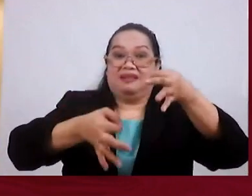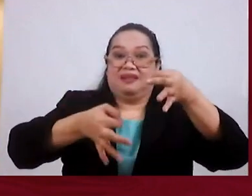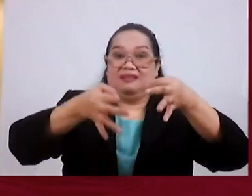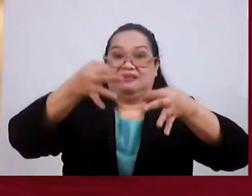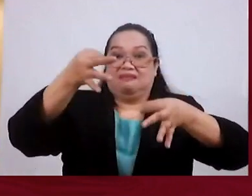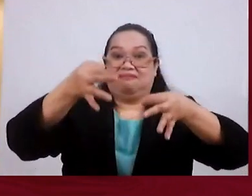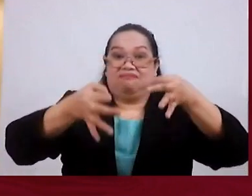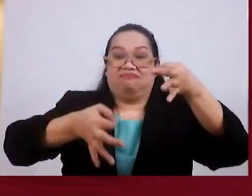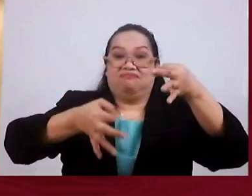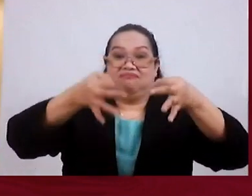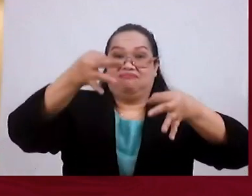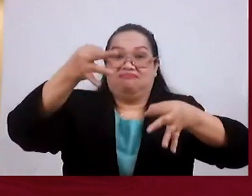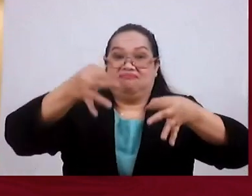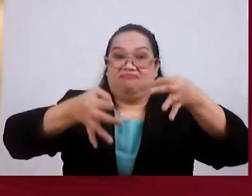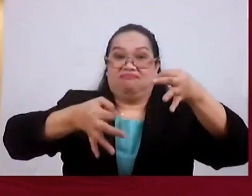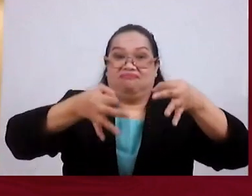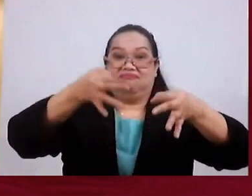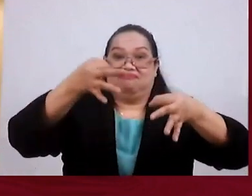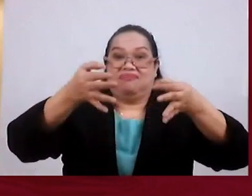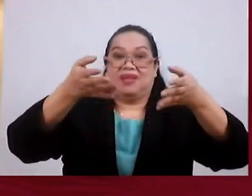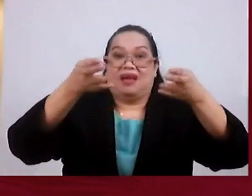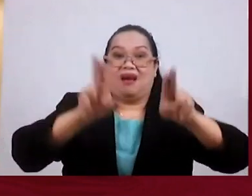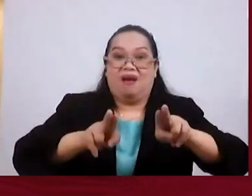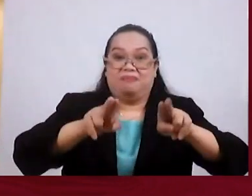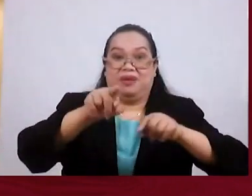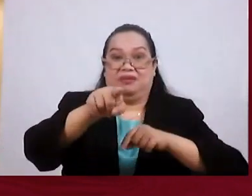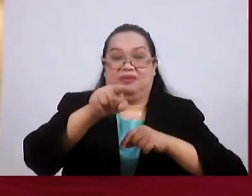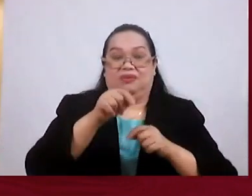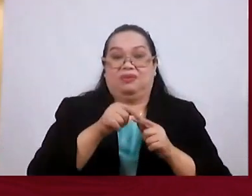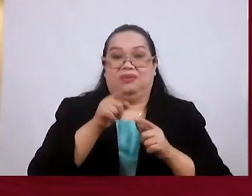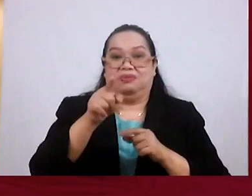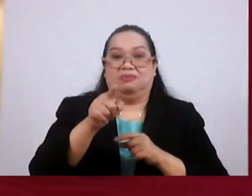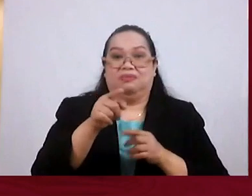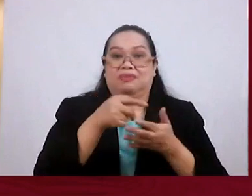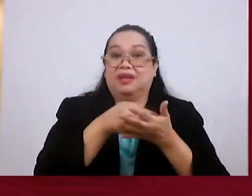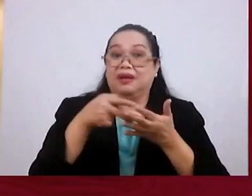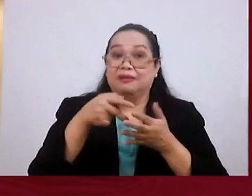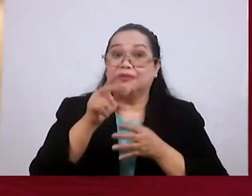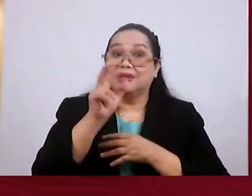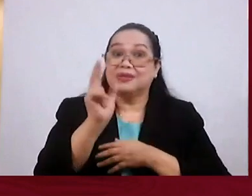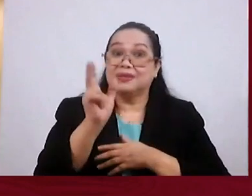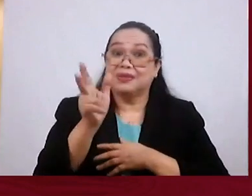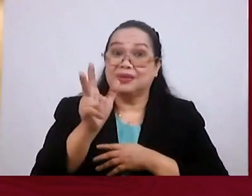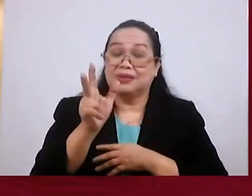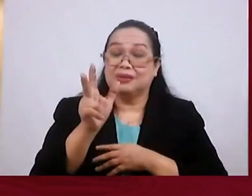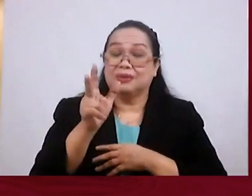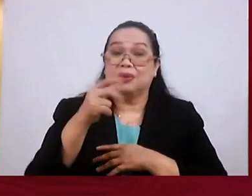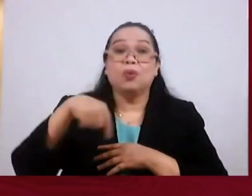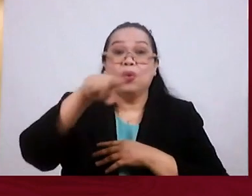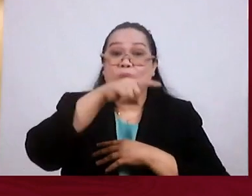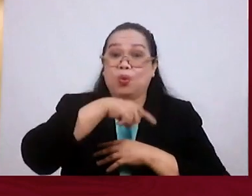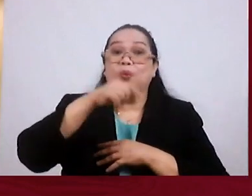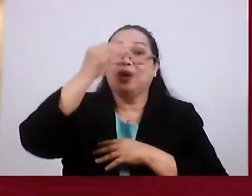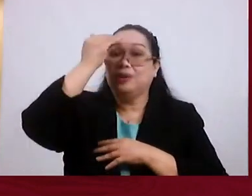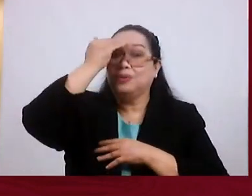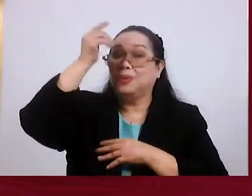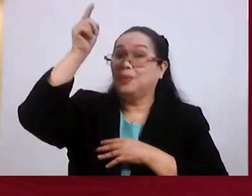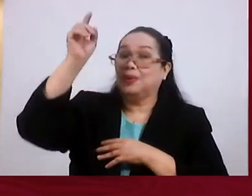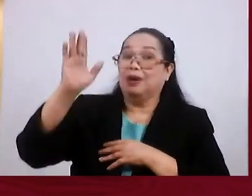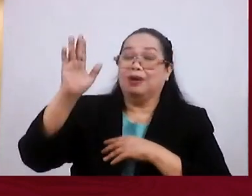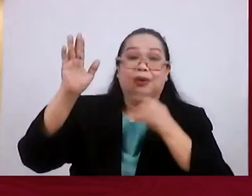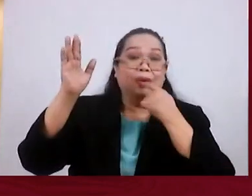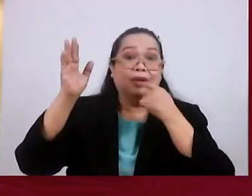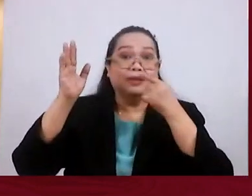Your sentence Look at verse 30 For we know him Who